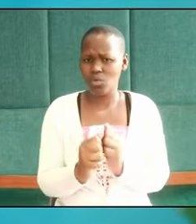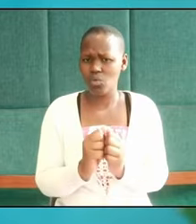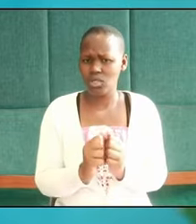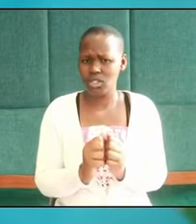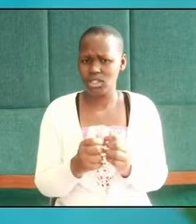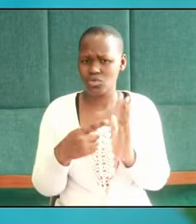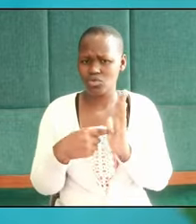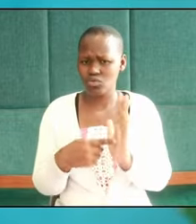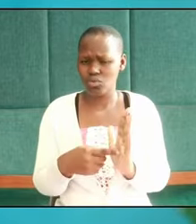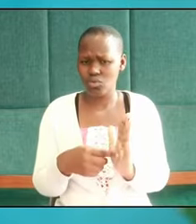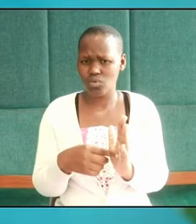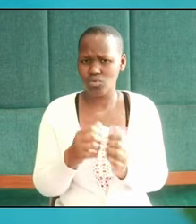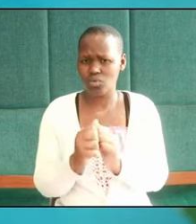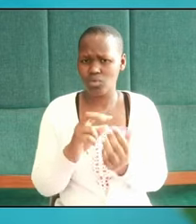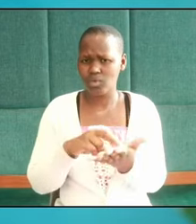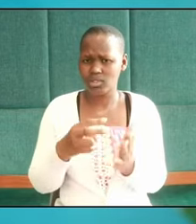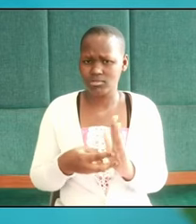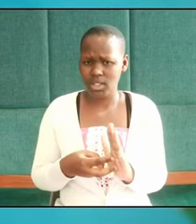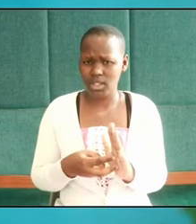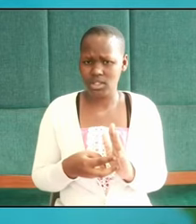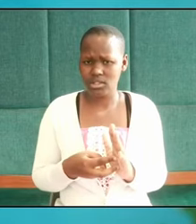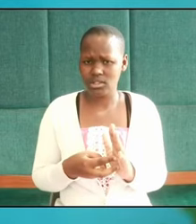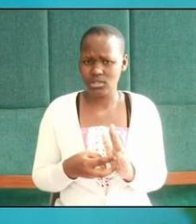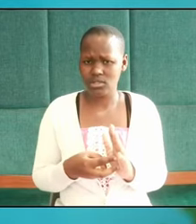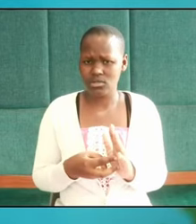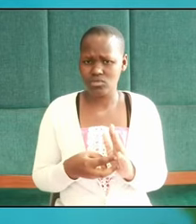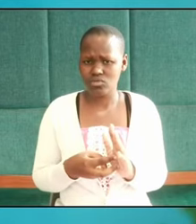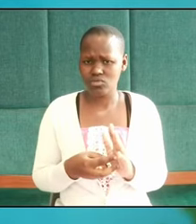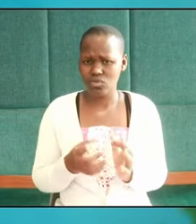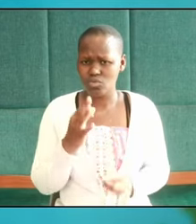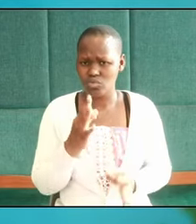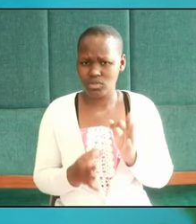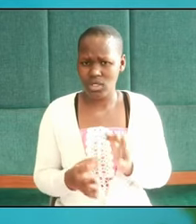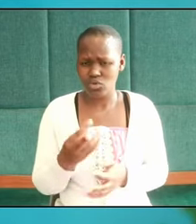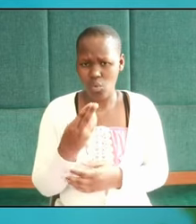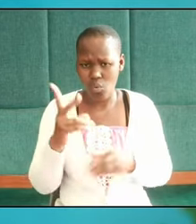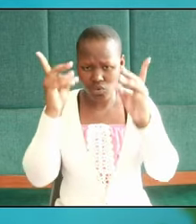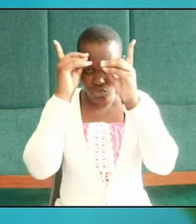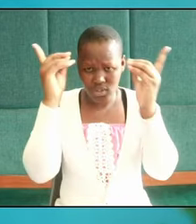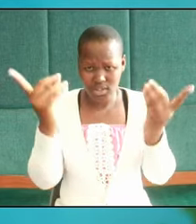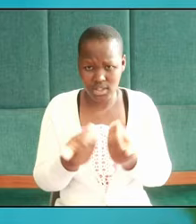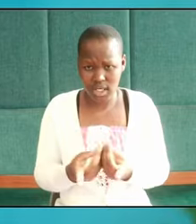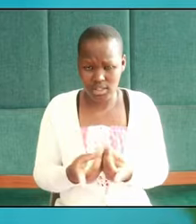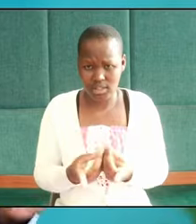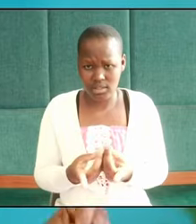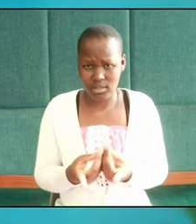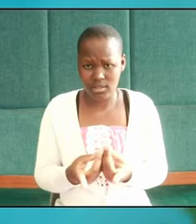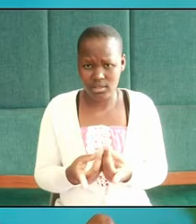which means to judge or to decide or